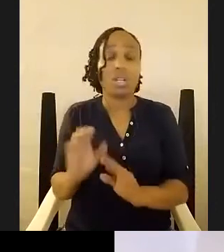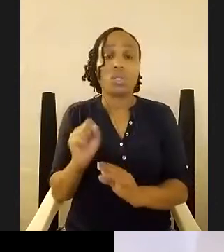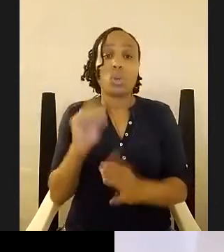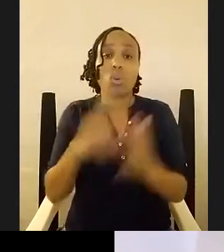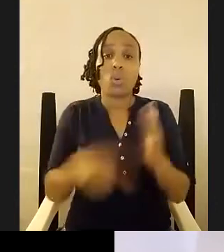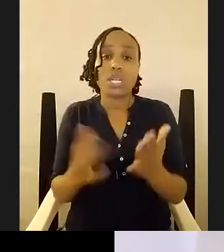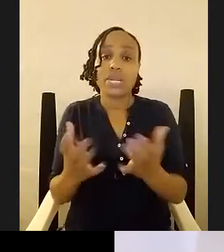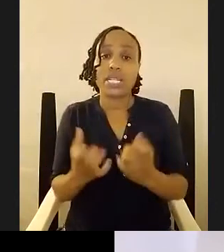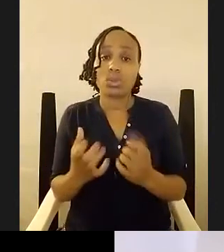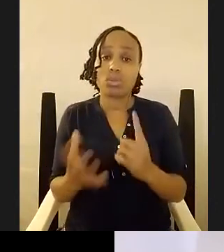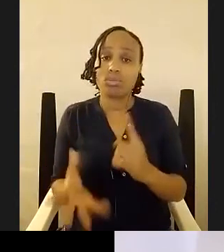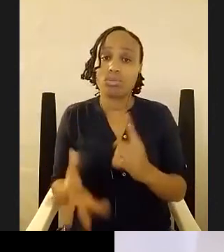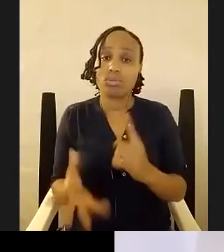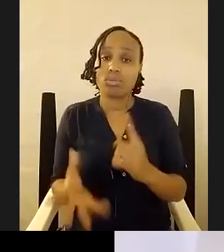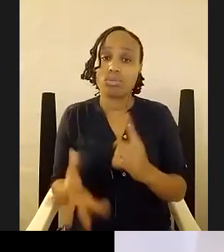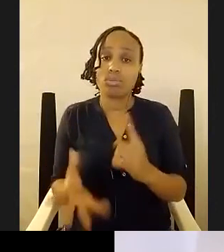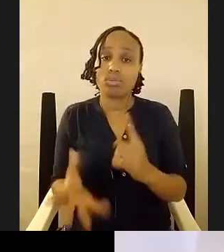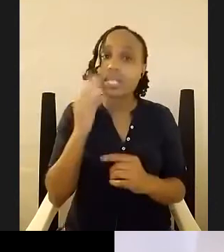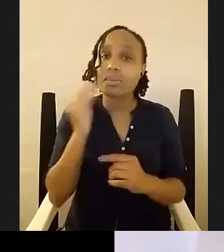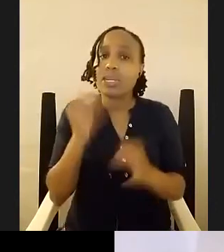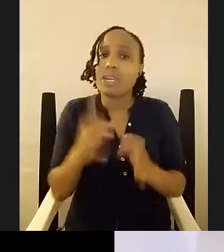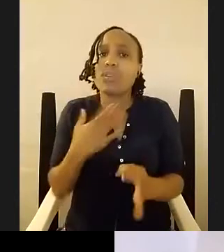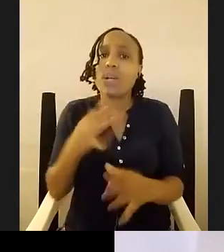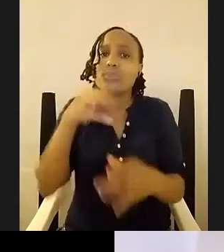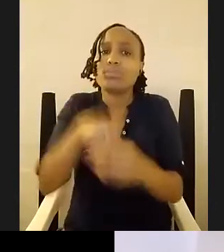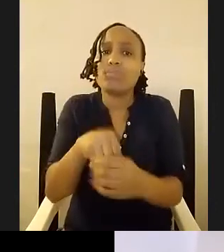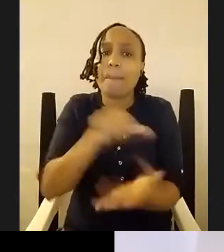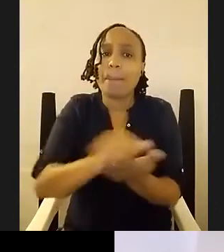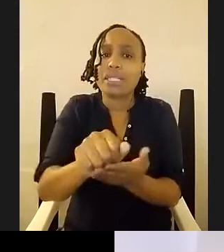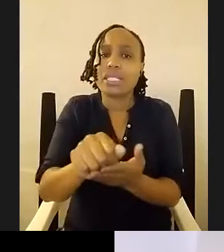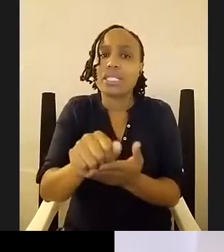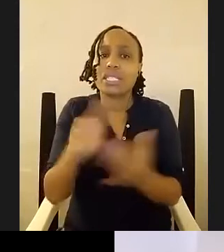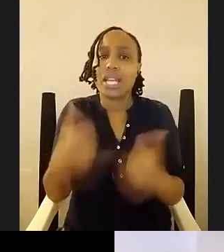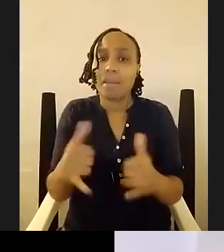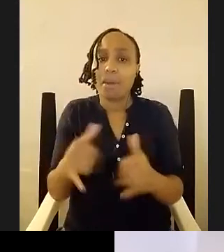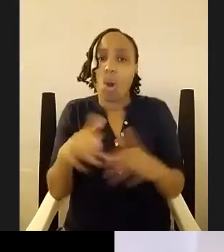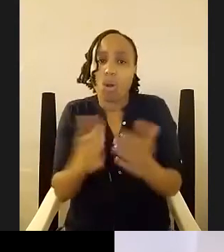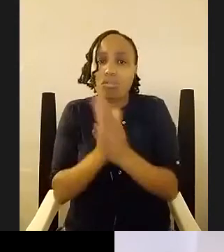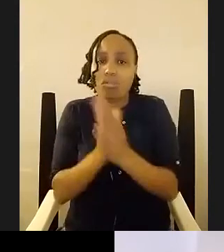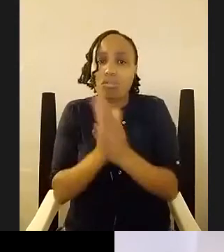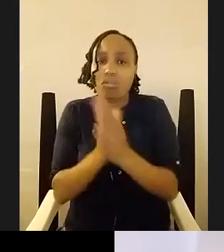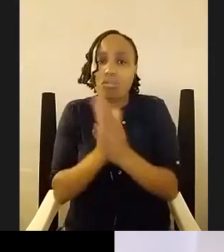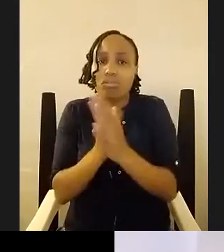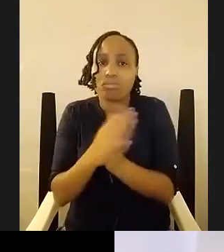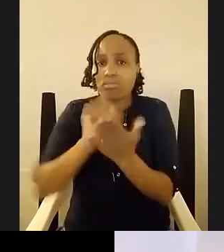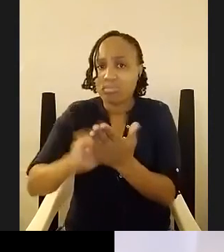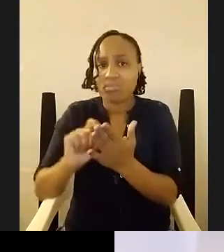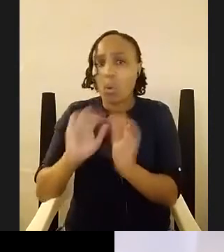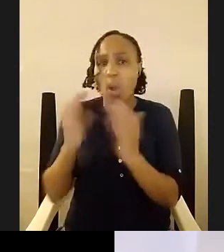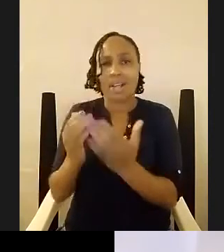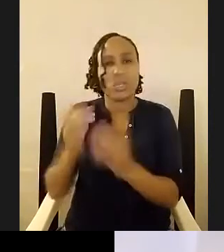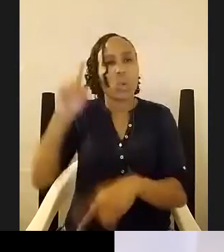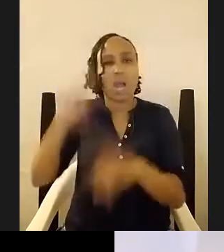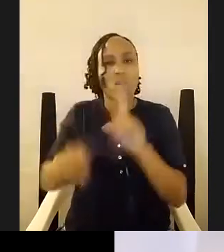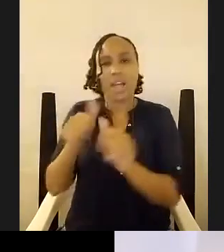part in the publishing game you're going to be take part in the literary world you cannot avoid promotion and you need to find